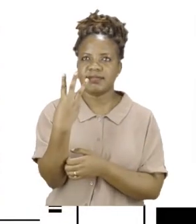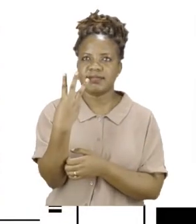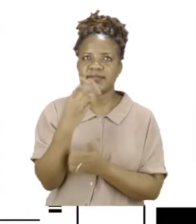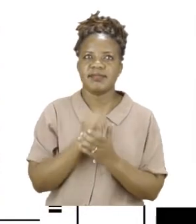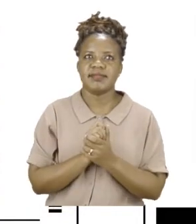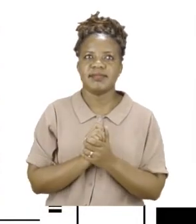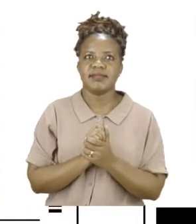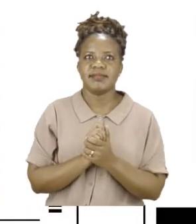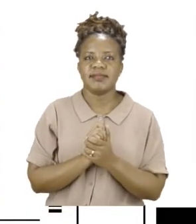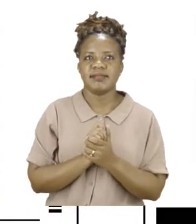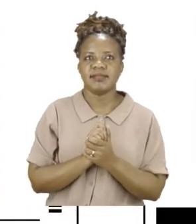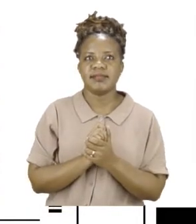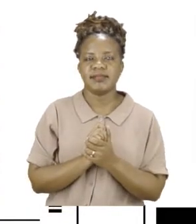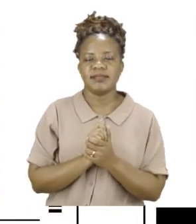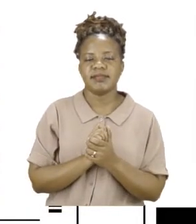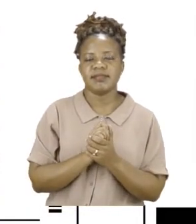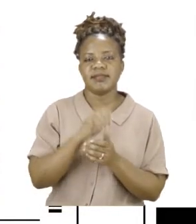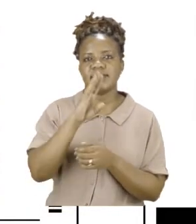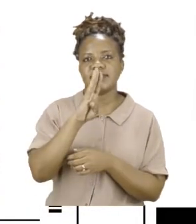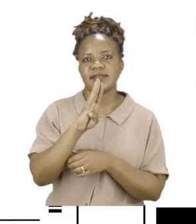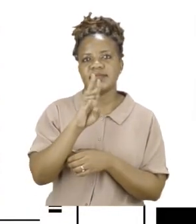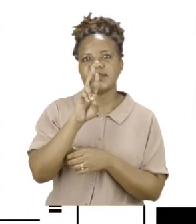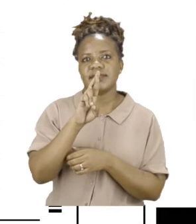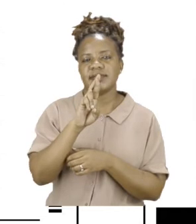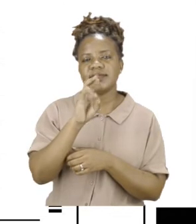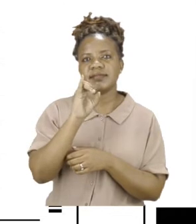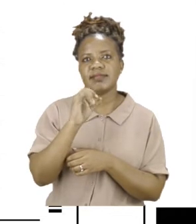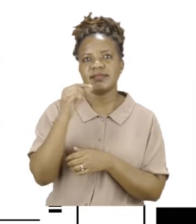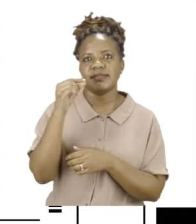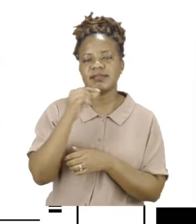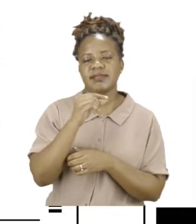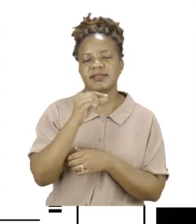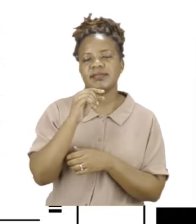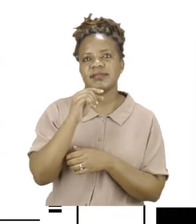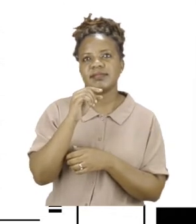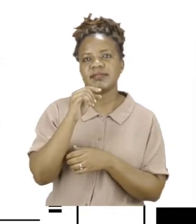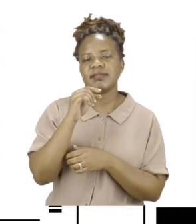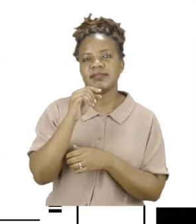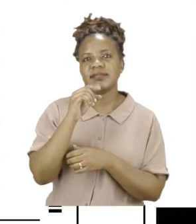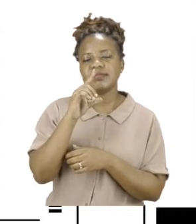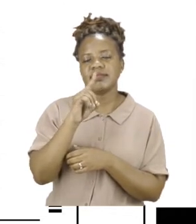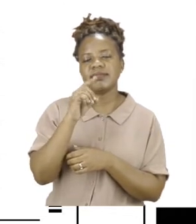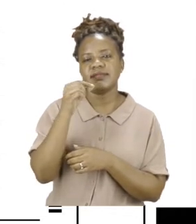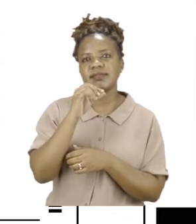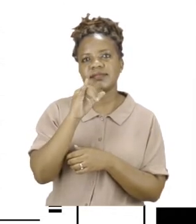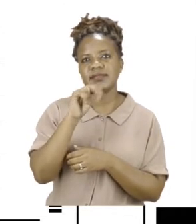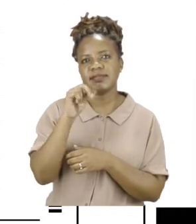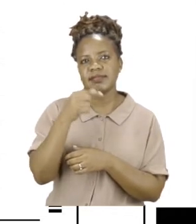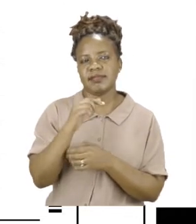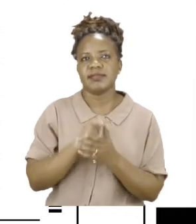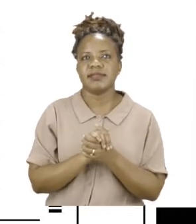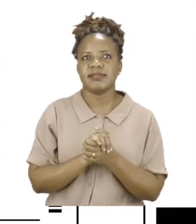we are going to be doing bridging and not just any bridging. We are going to be bridging, adding with